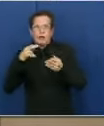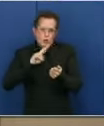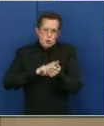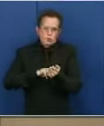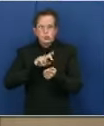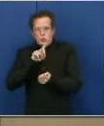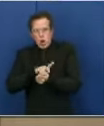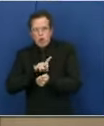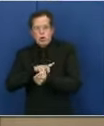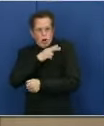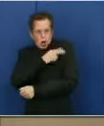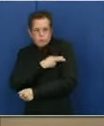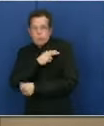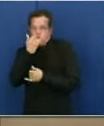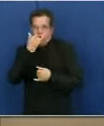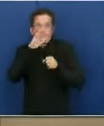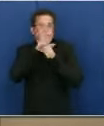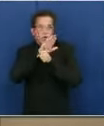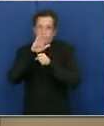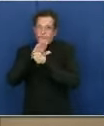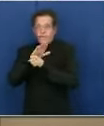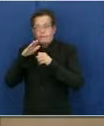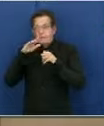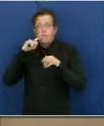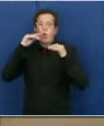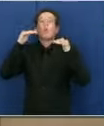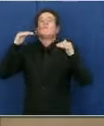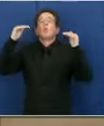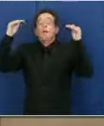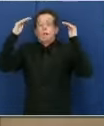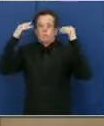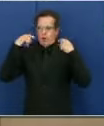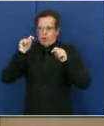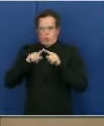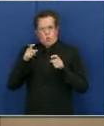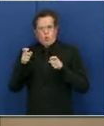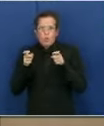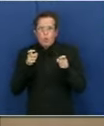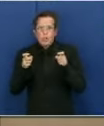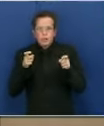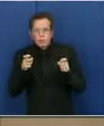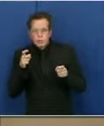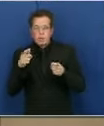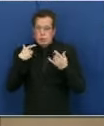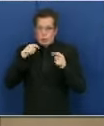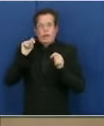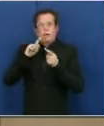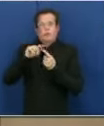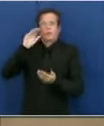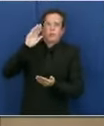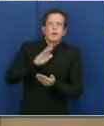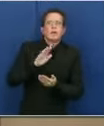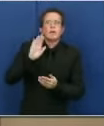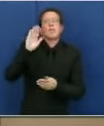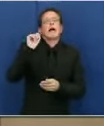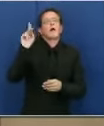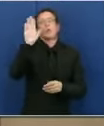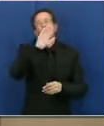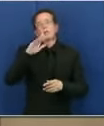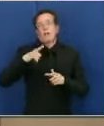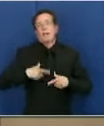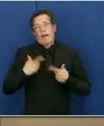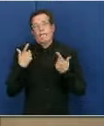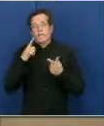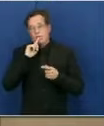the number of cases and our desire to get these cases under control so we can begin to resume aspects of our life. We continue to